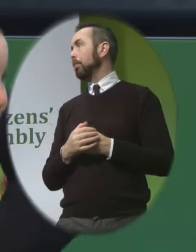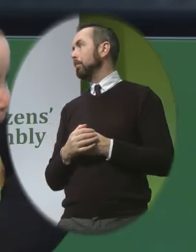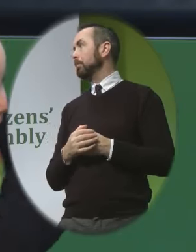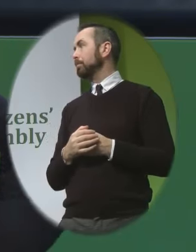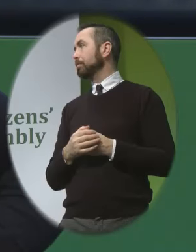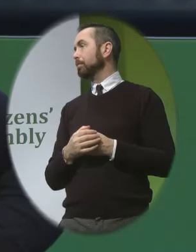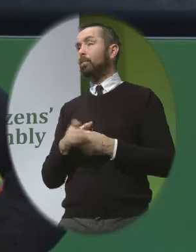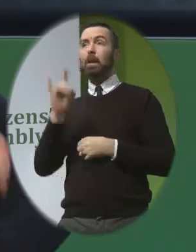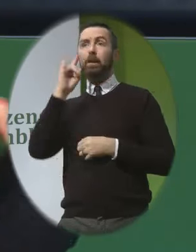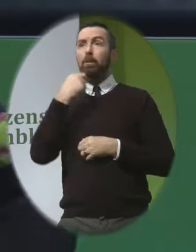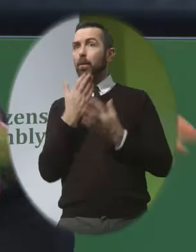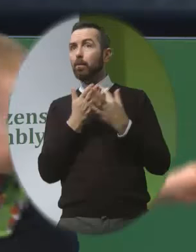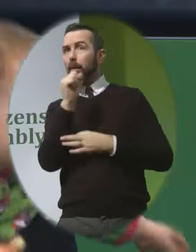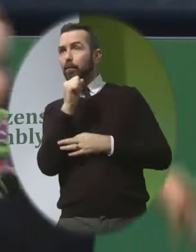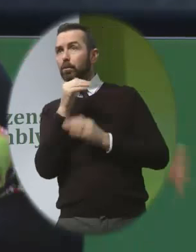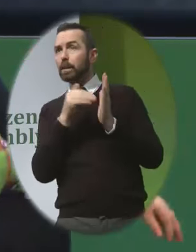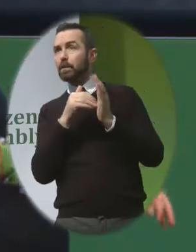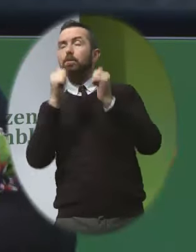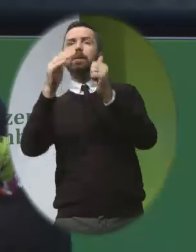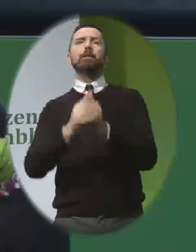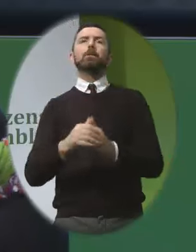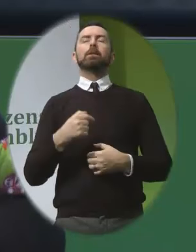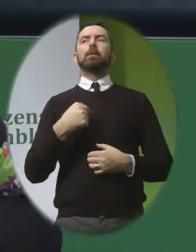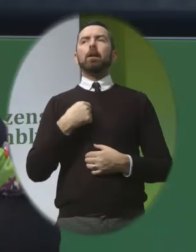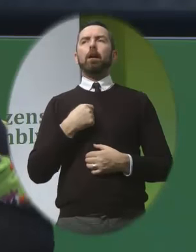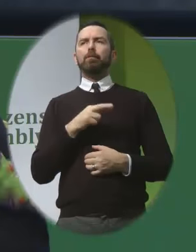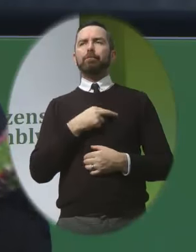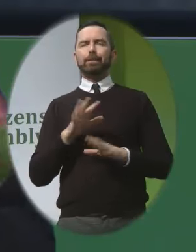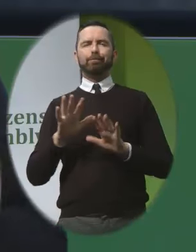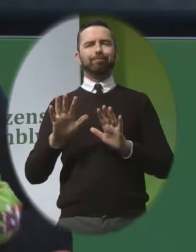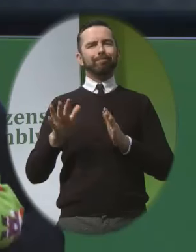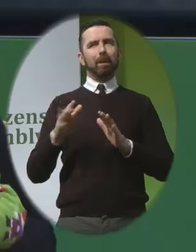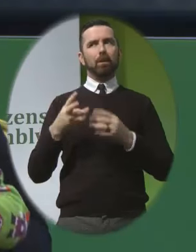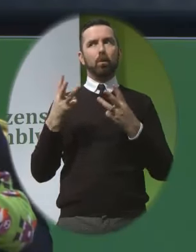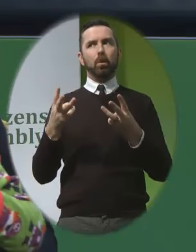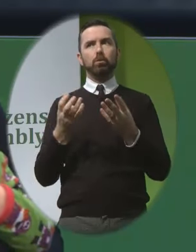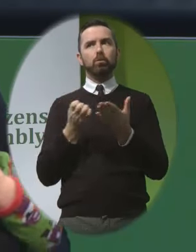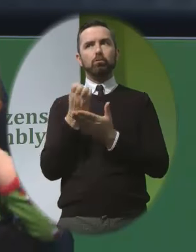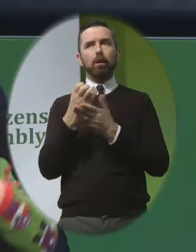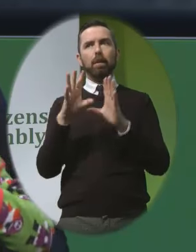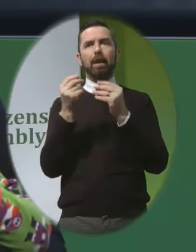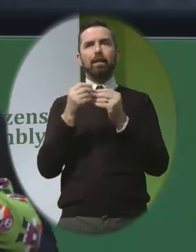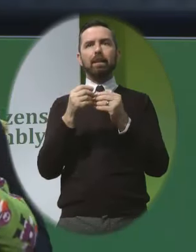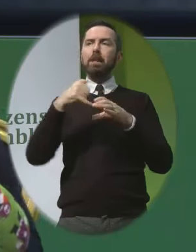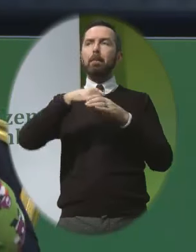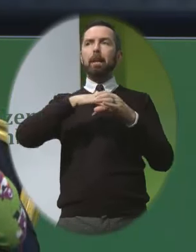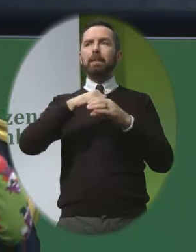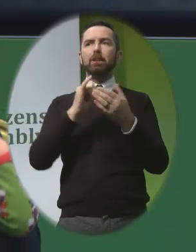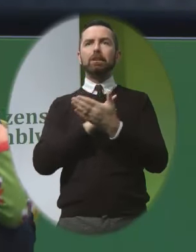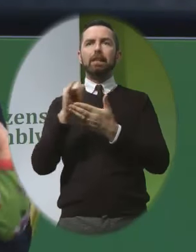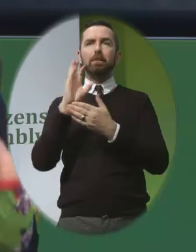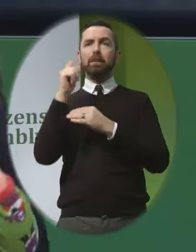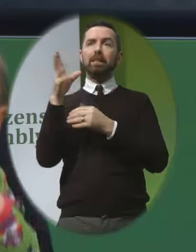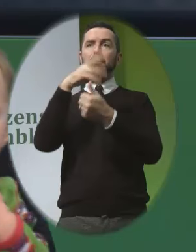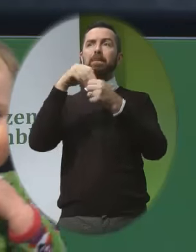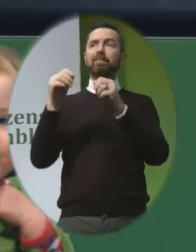Can you hear me through this? I would hesitate to describe anything as medical negligence As that's a specific legal term